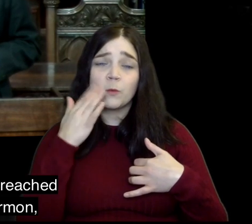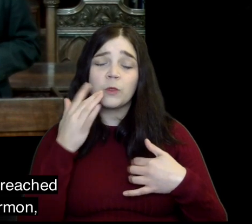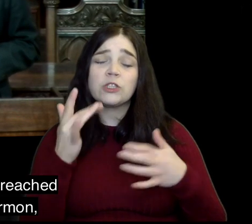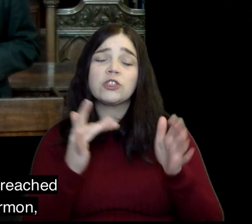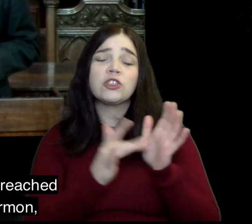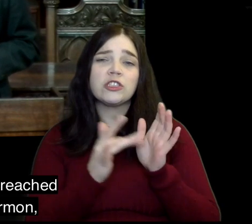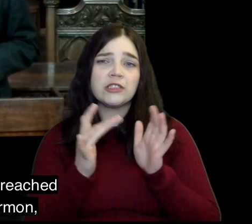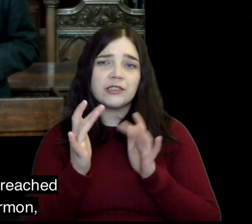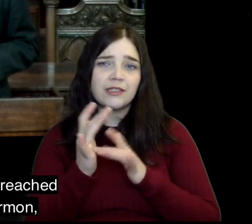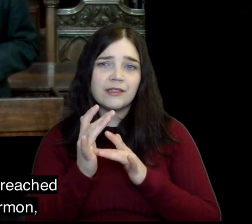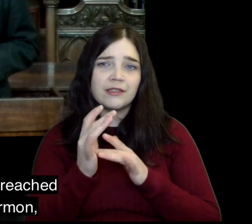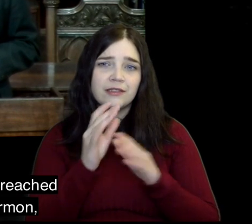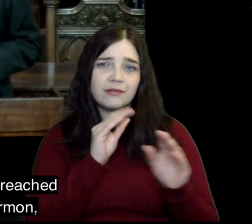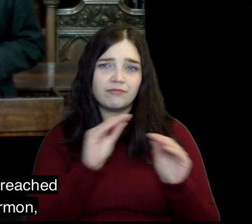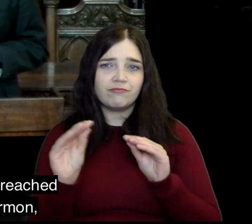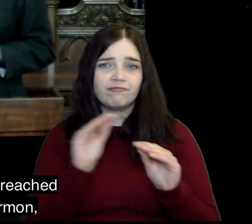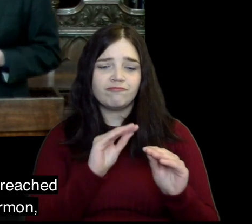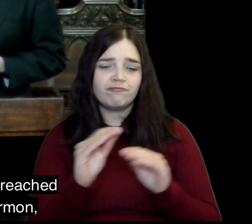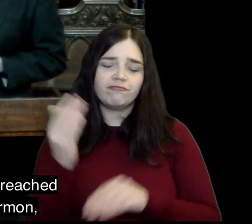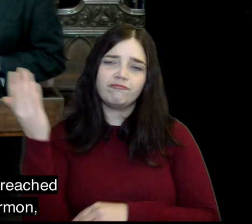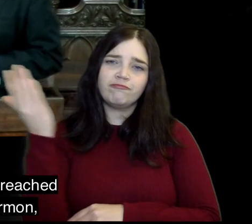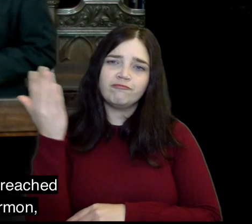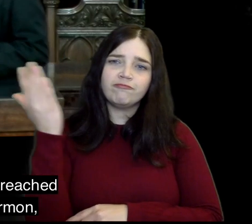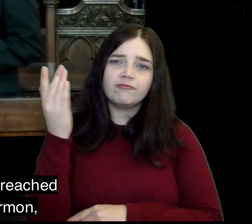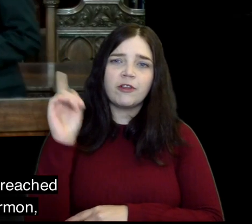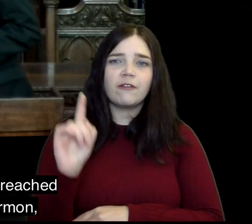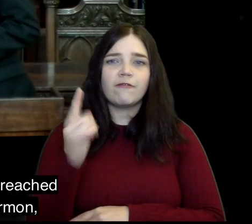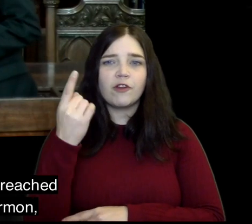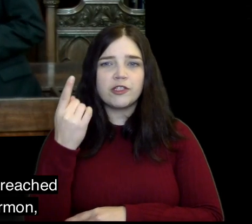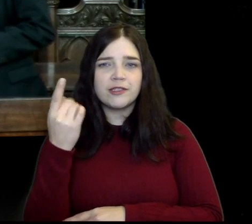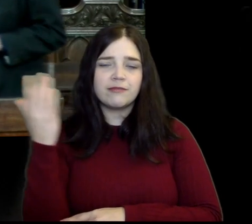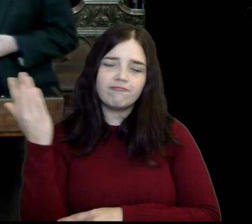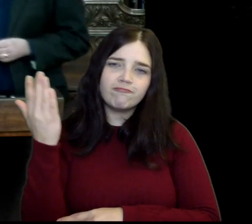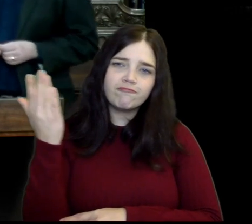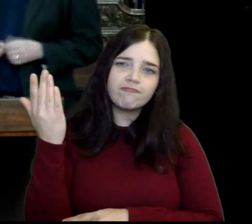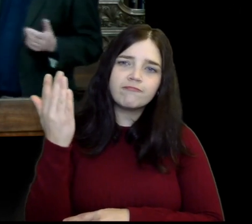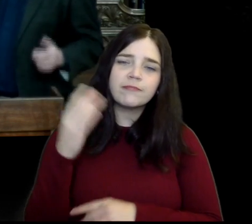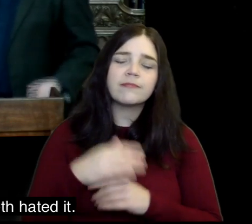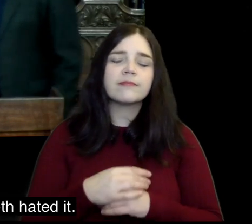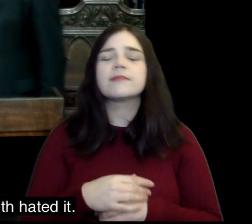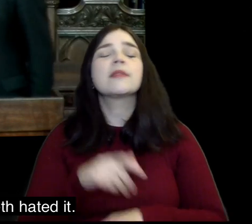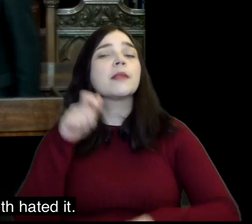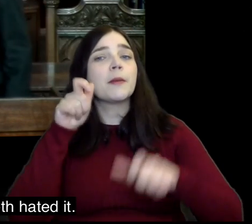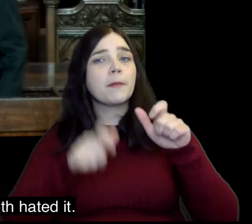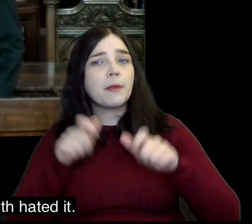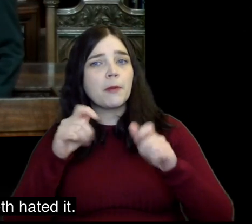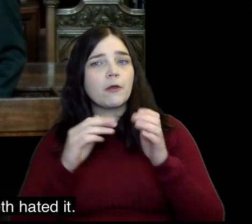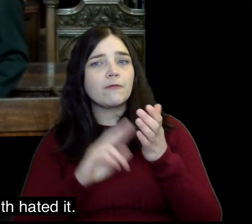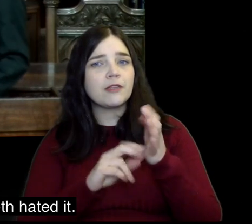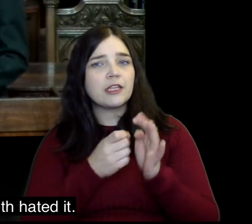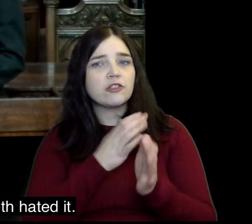it's interesting that when Jesus preached his very first sermon